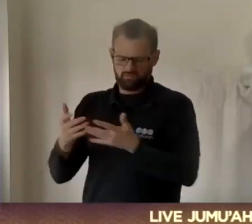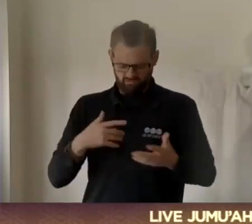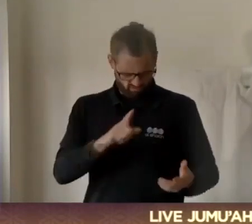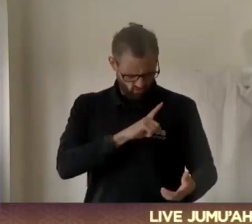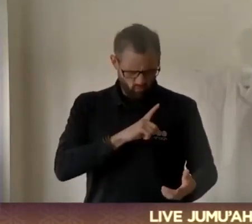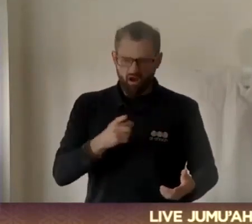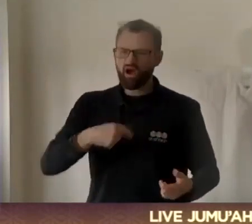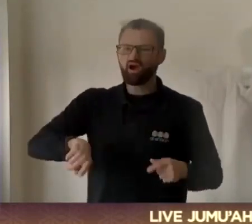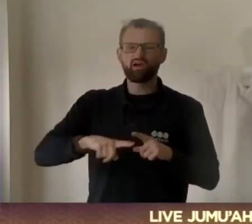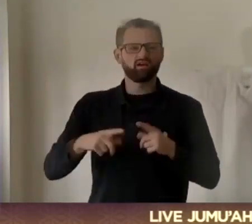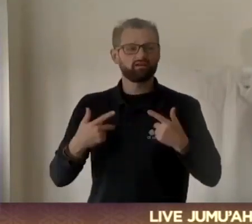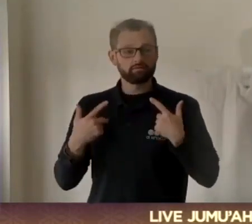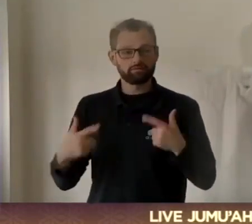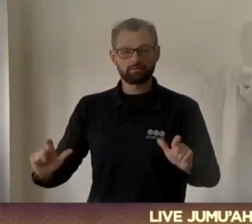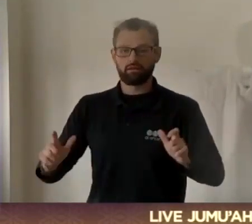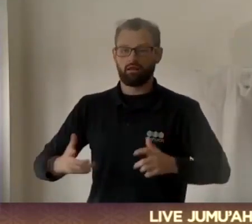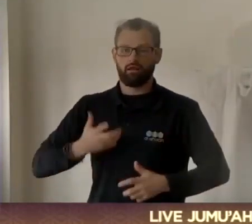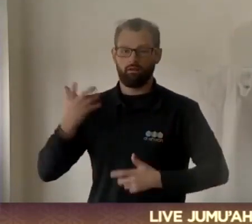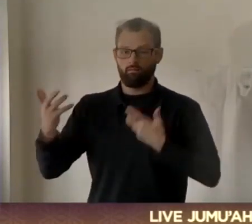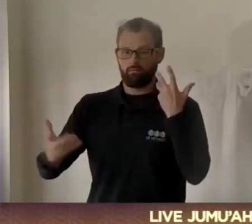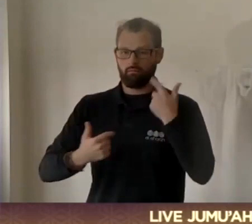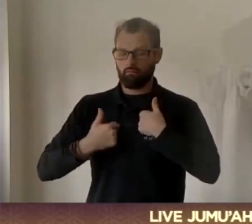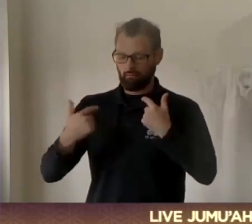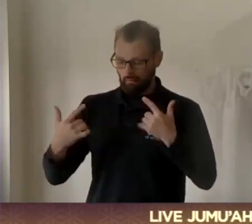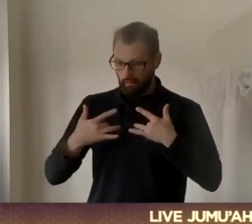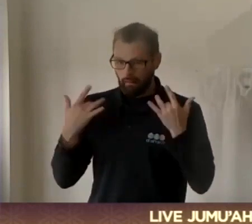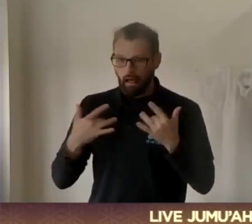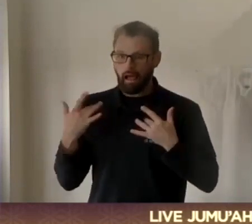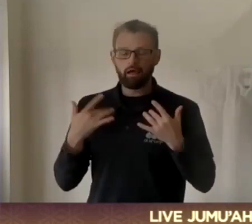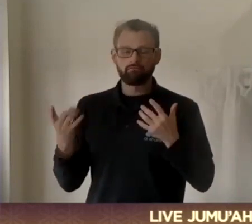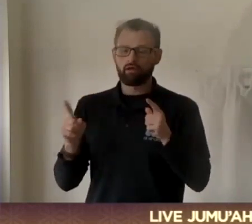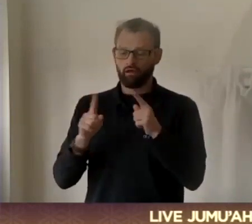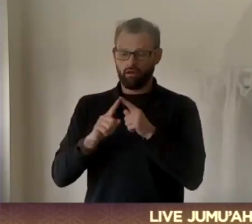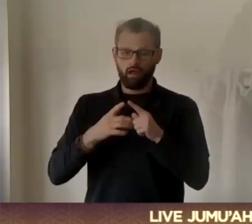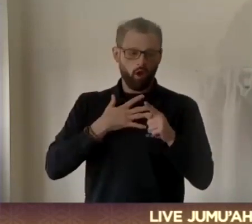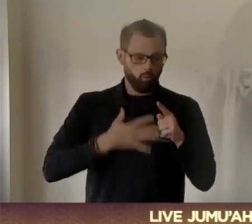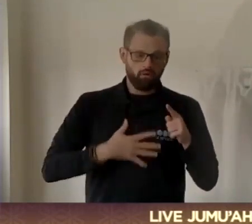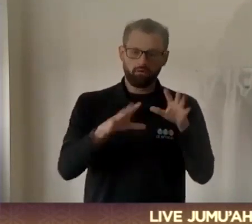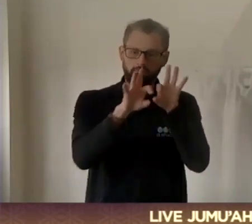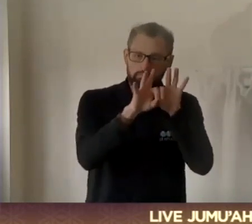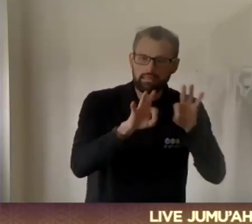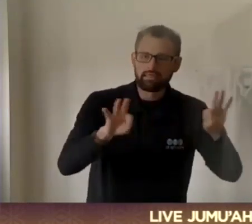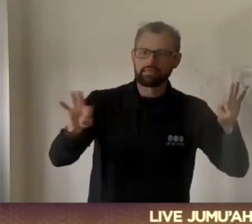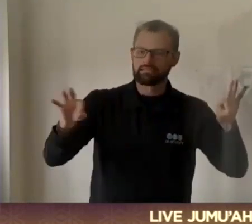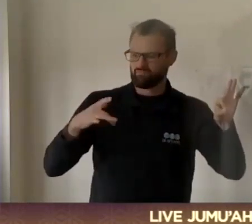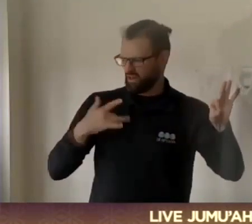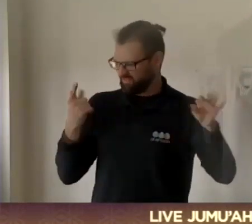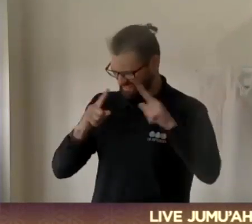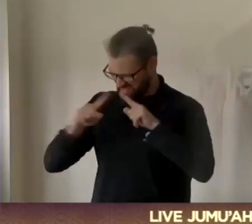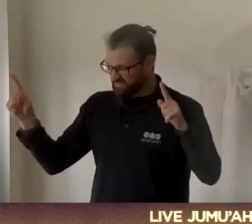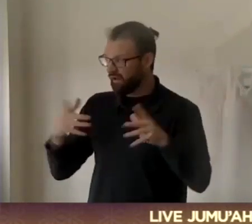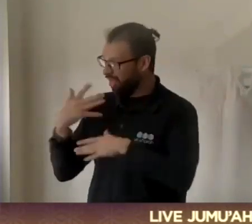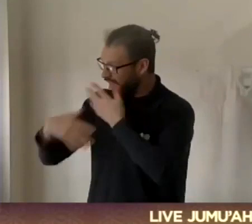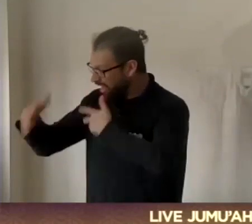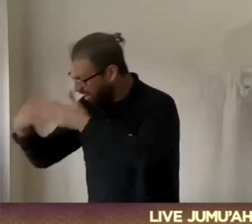complaining that the lives we are leading are very far from being peaceful? If we